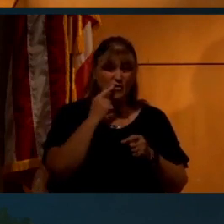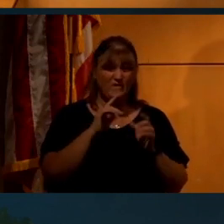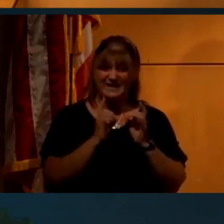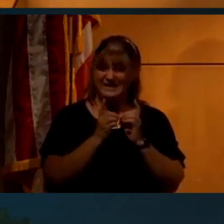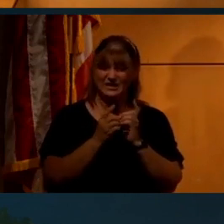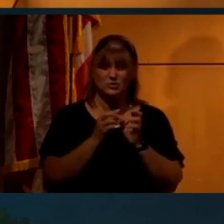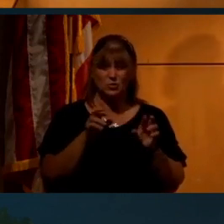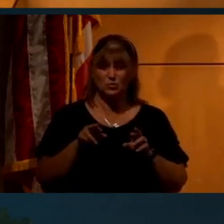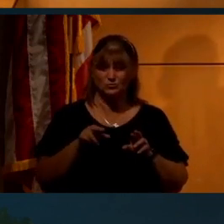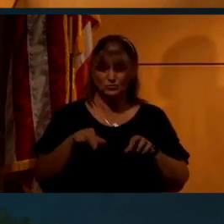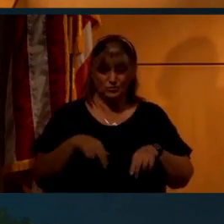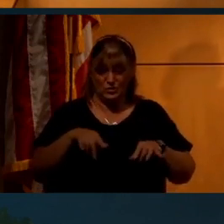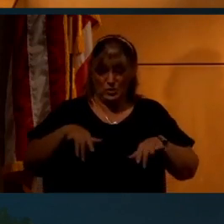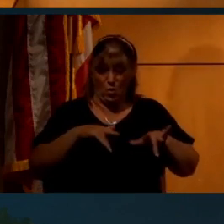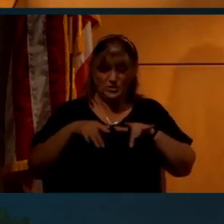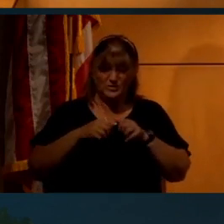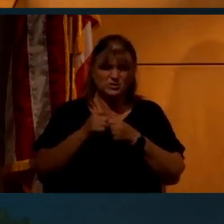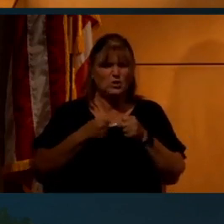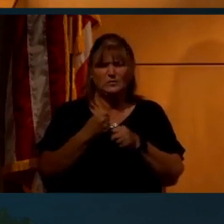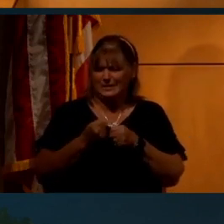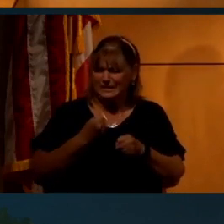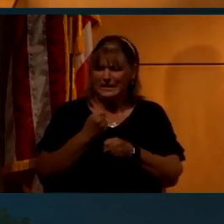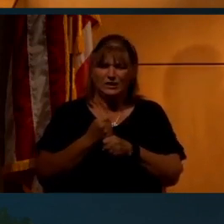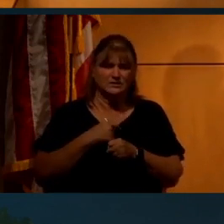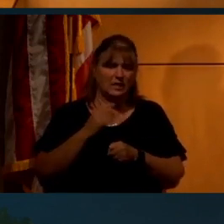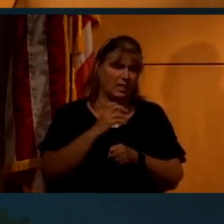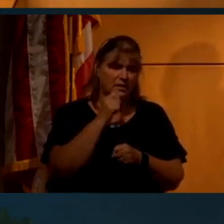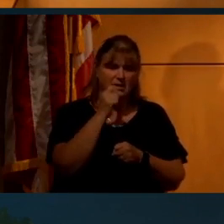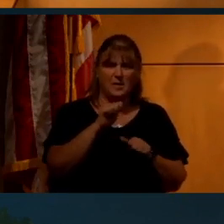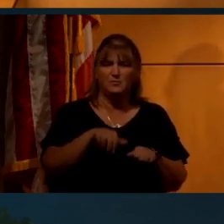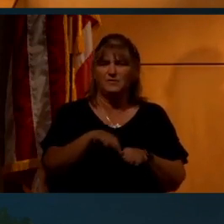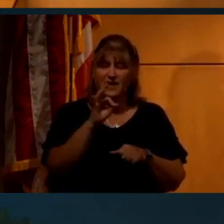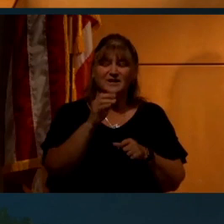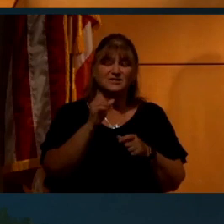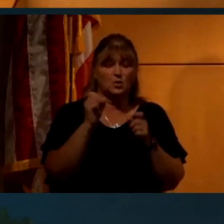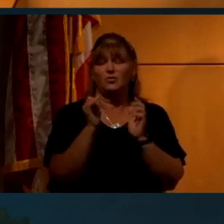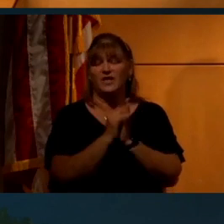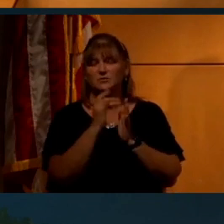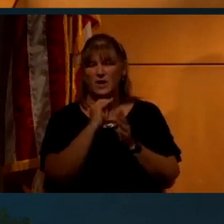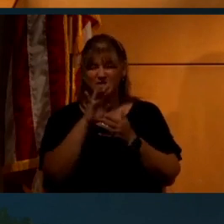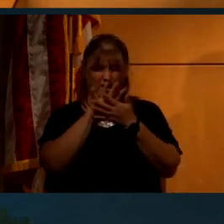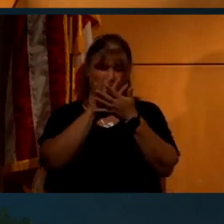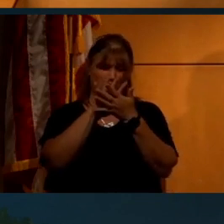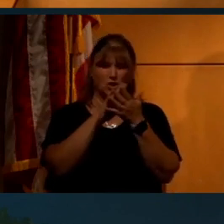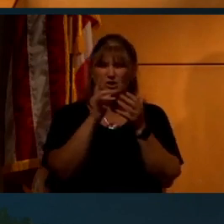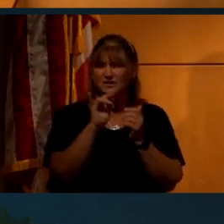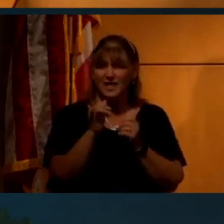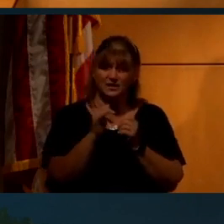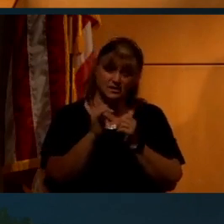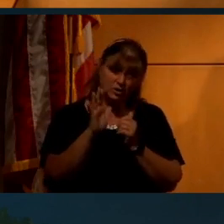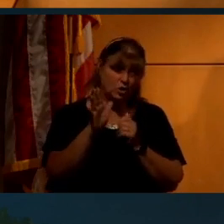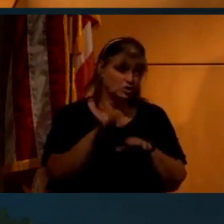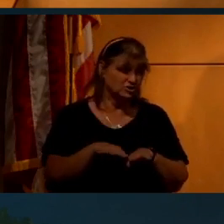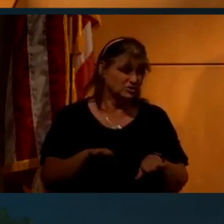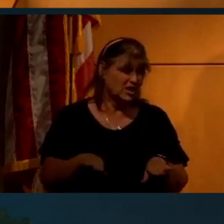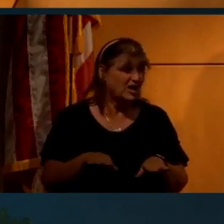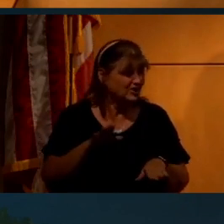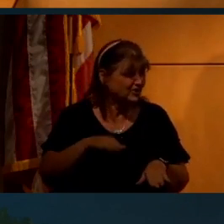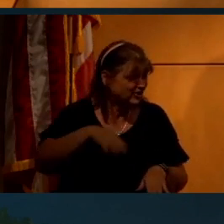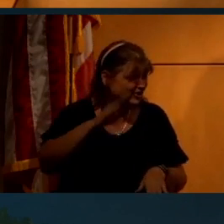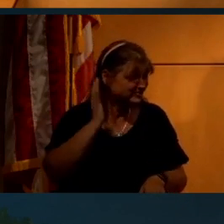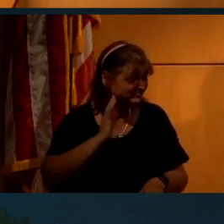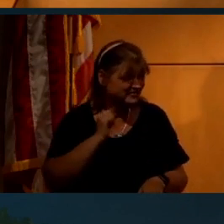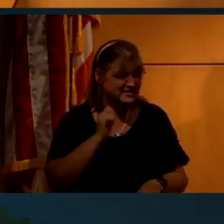recordings of this show. And it's been years, and I've tried, and I haven't been able to find any. So that's why they look like your childhood, I guess,